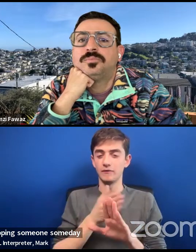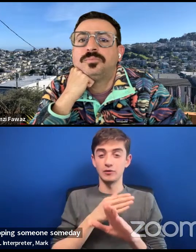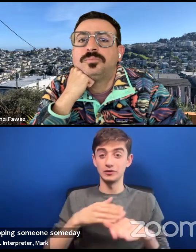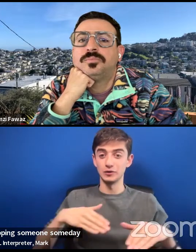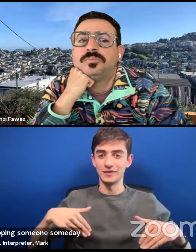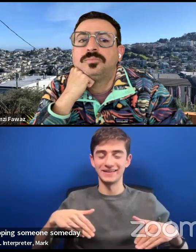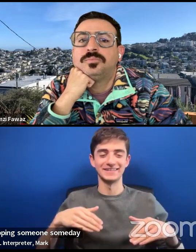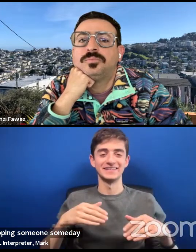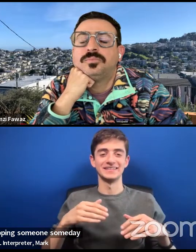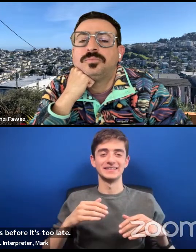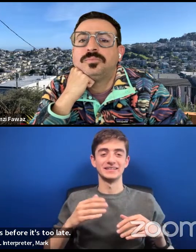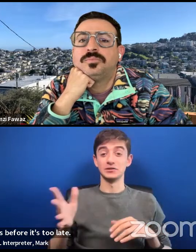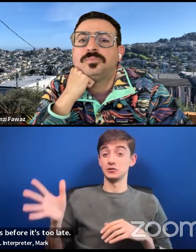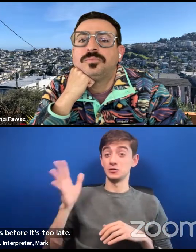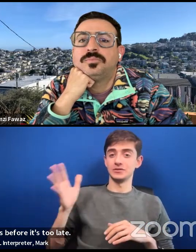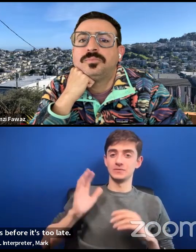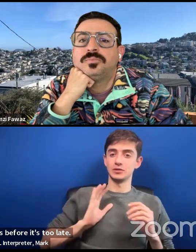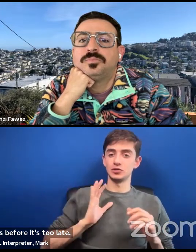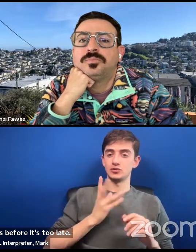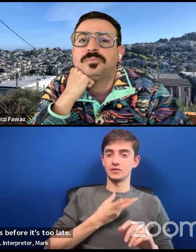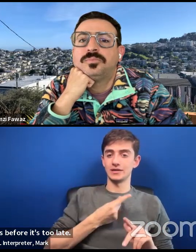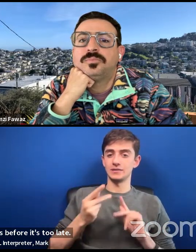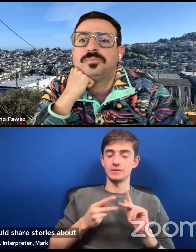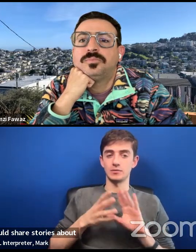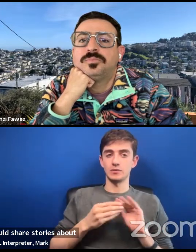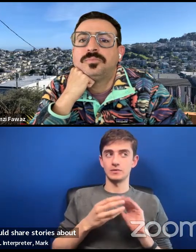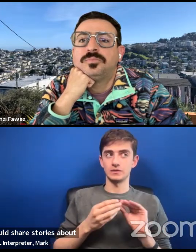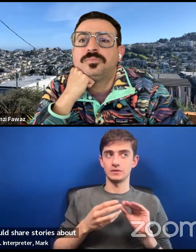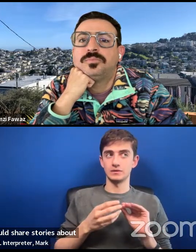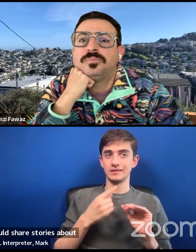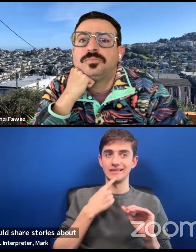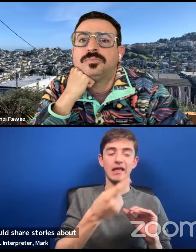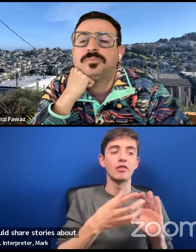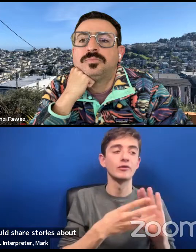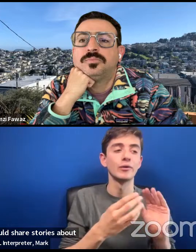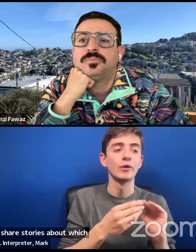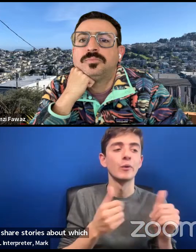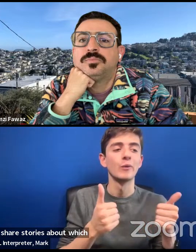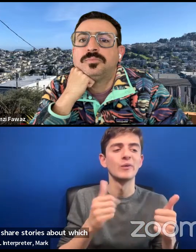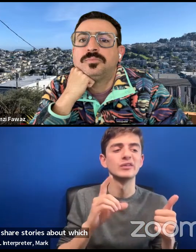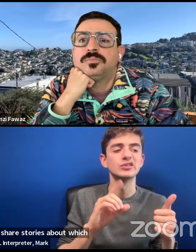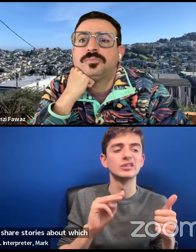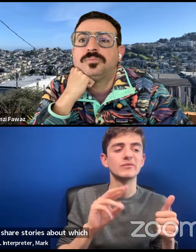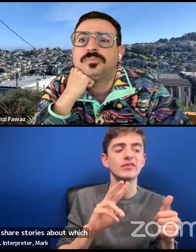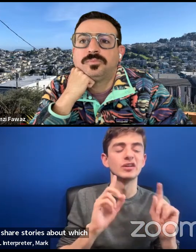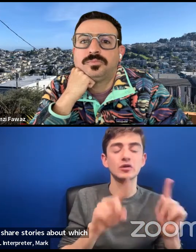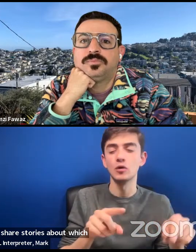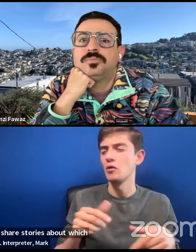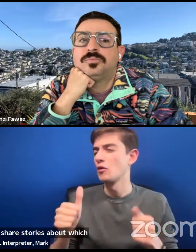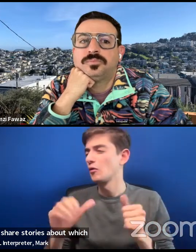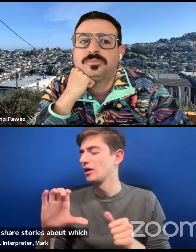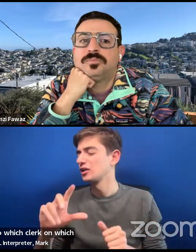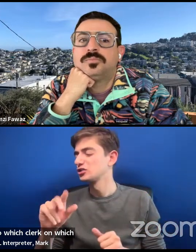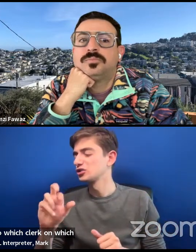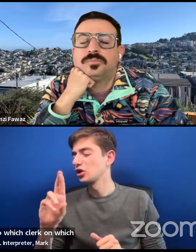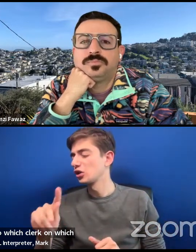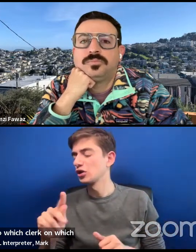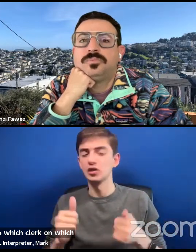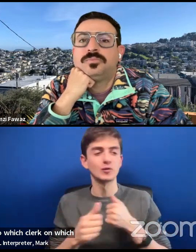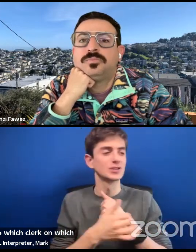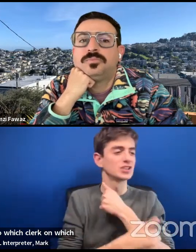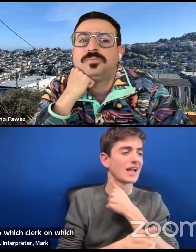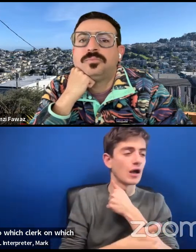would share stories about which driver's license place to go to, which clerk on which county and which day, like,